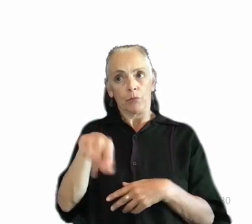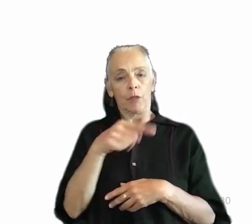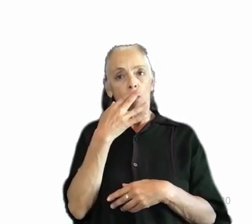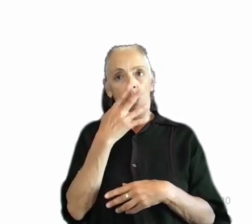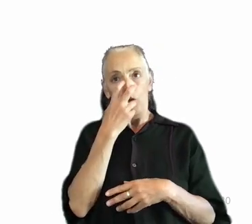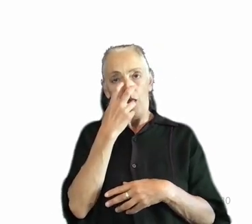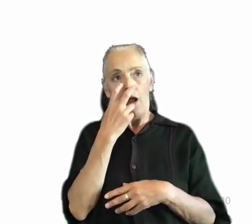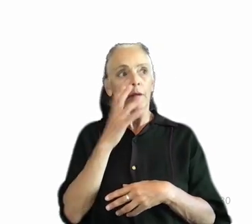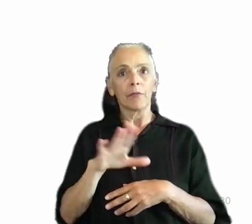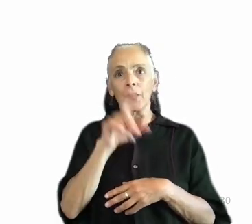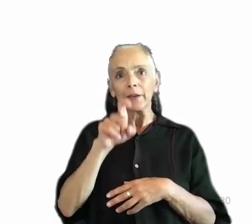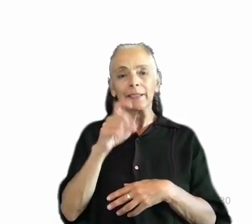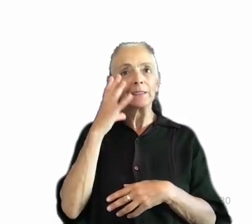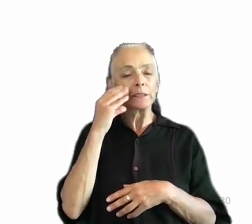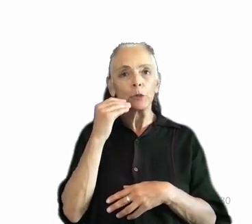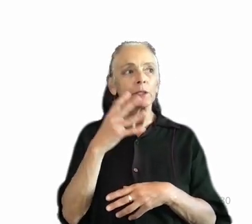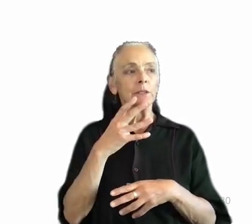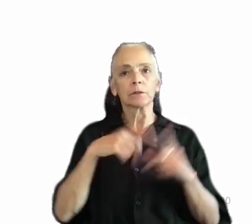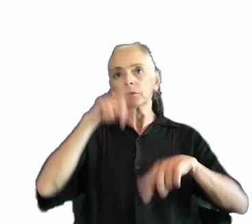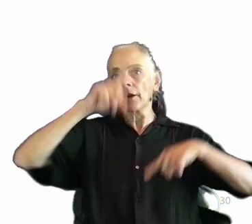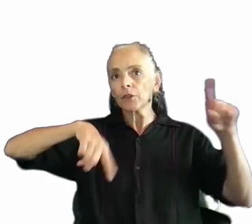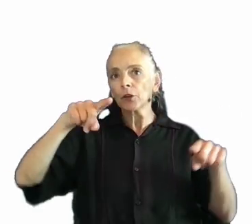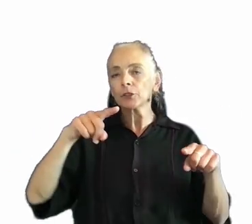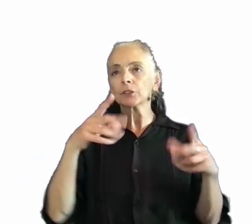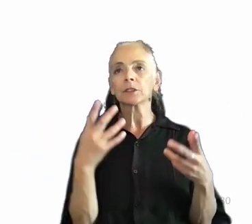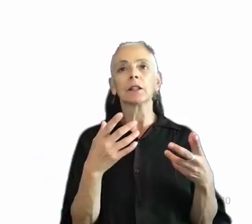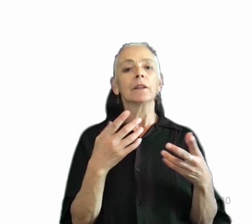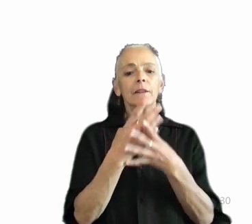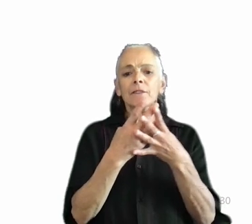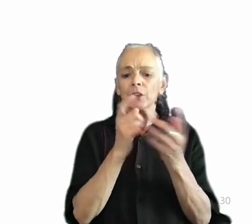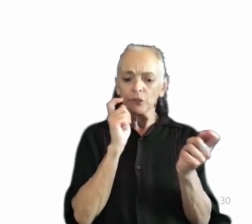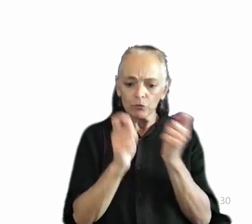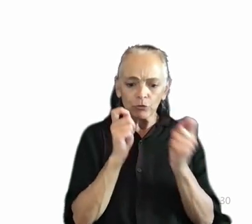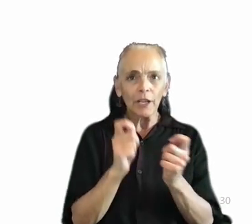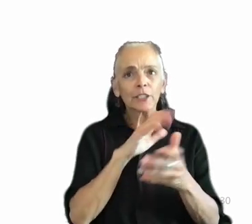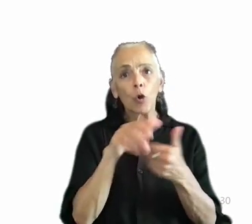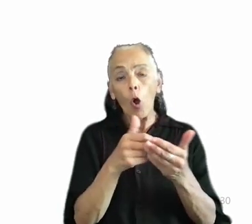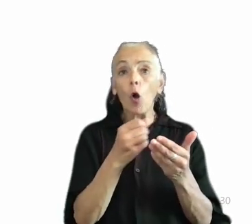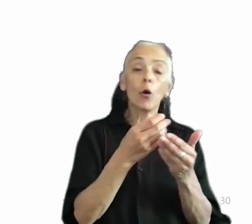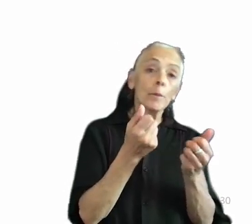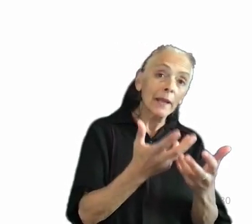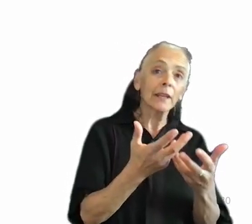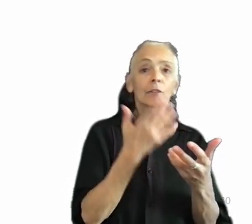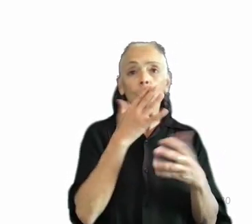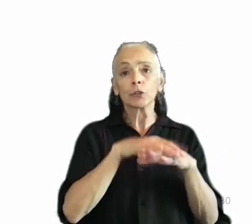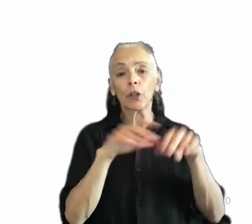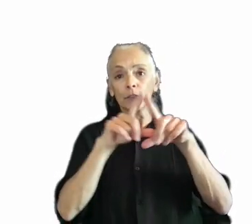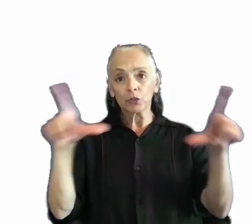even within the same colorblind type. Filters change all or many of the colors on the screen, depending on the type of filter.